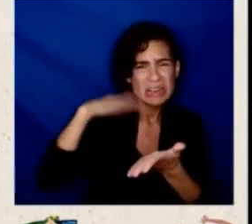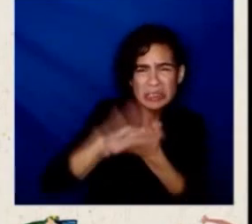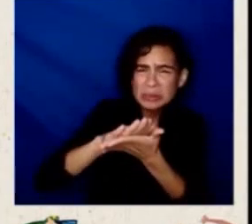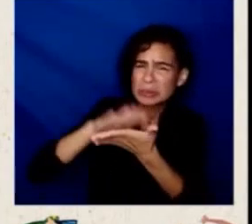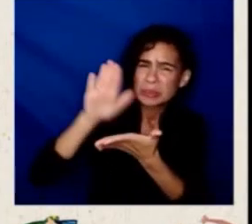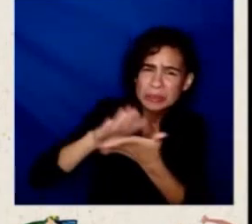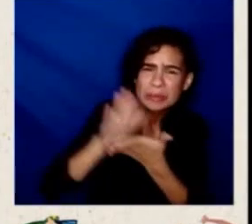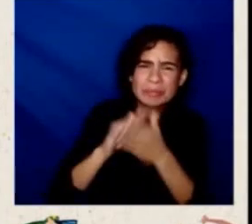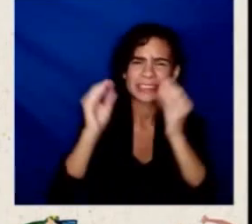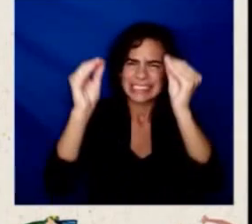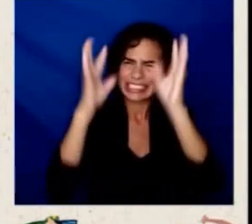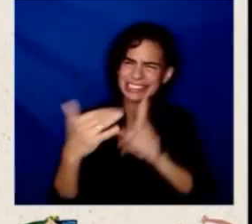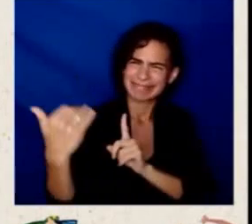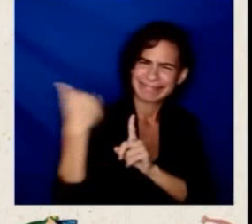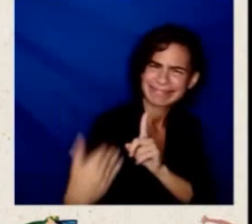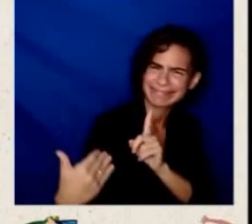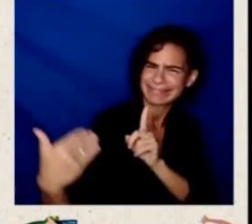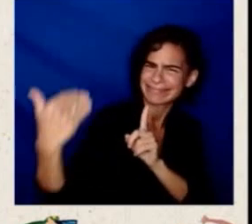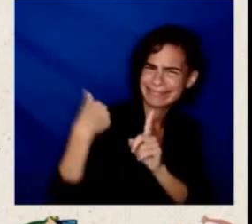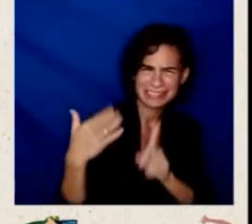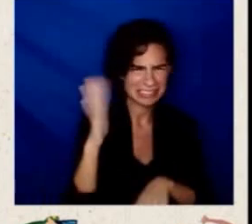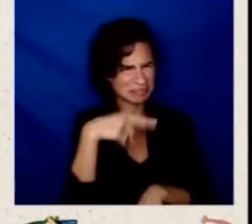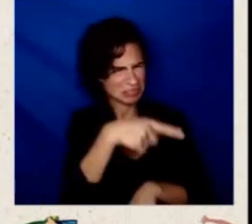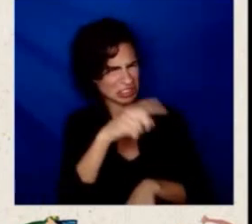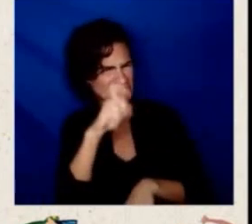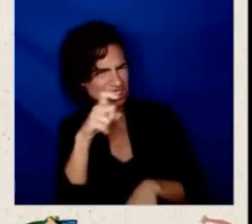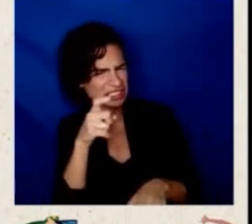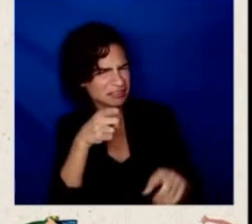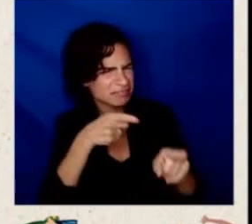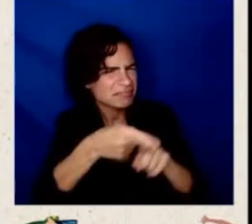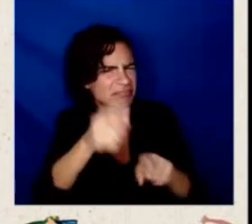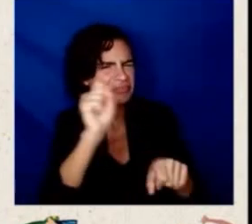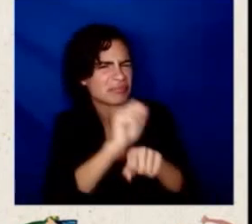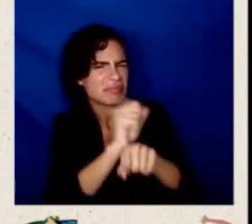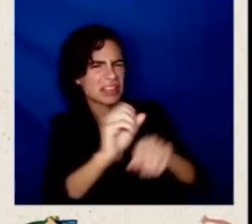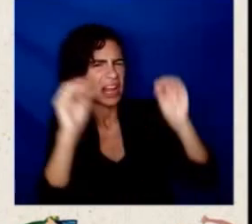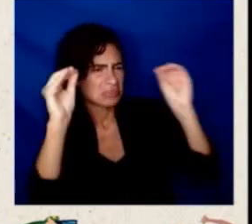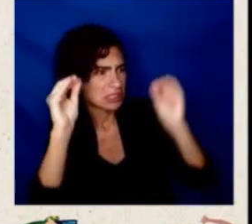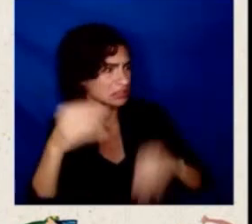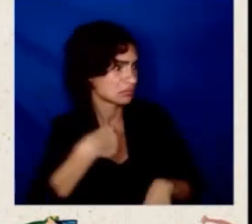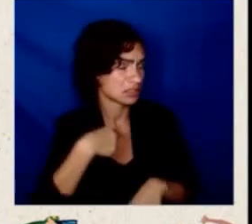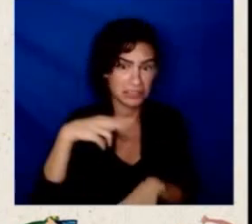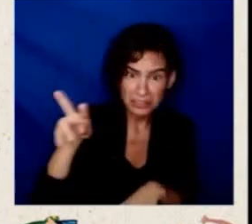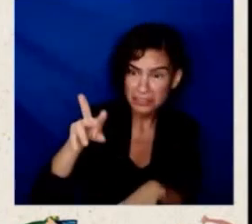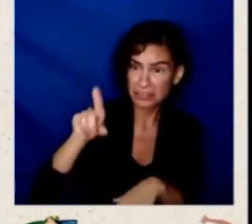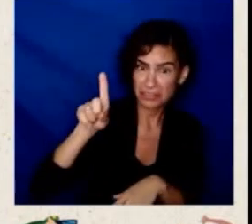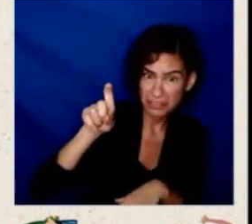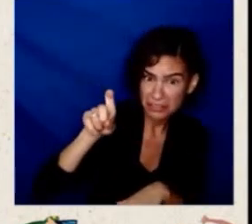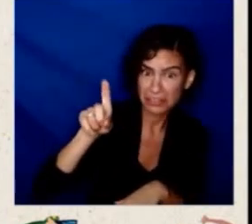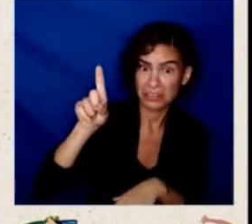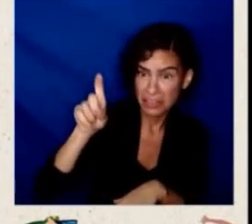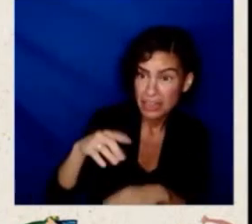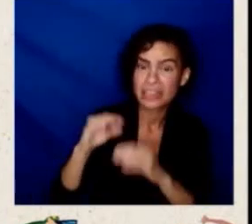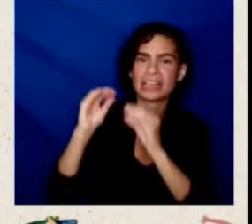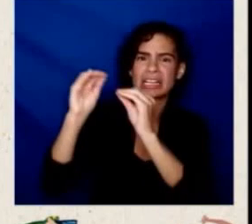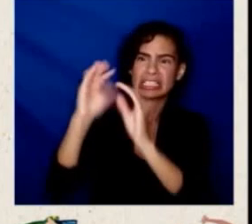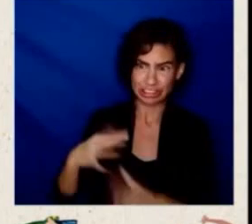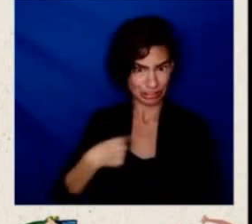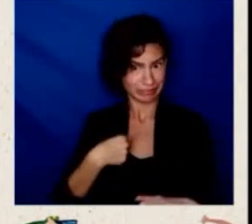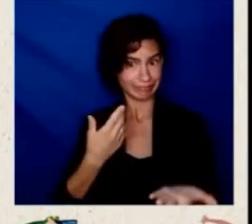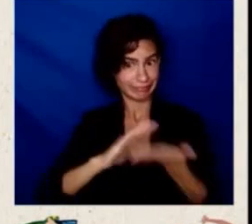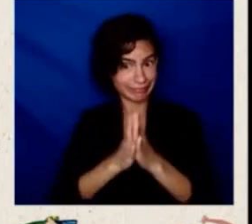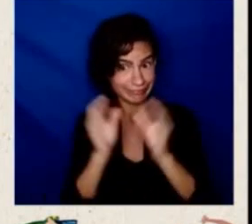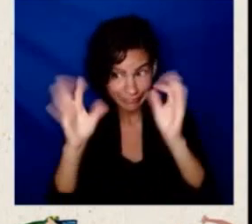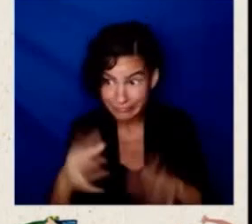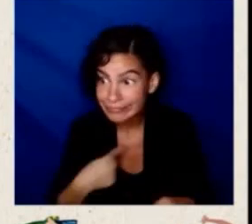I knew I wanted to serve the community that gave me so much. So, I became a teacher and then a principal and kind of just went up the